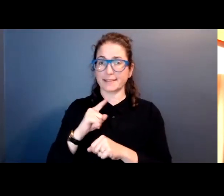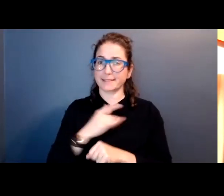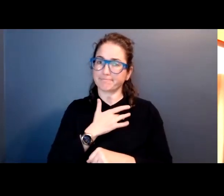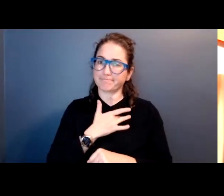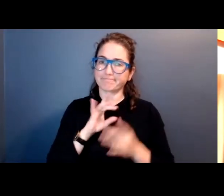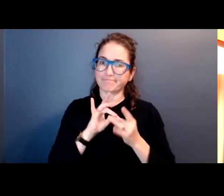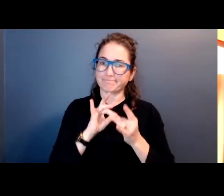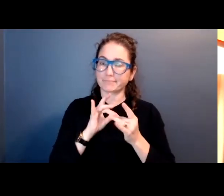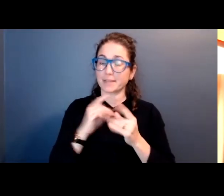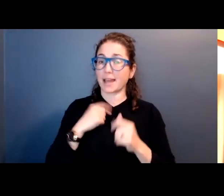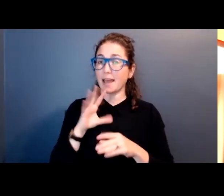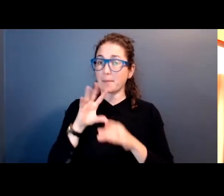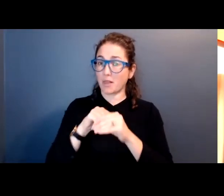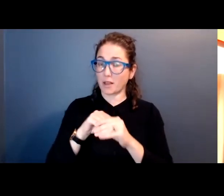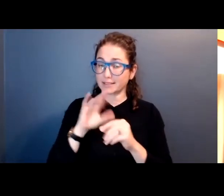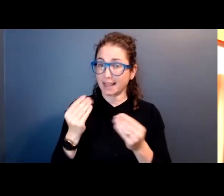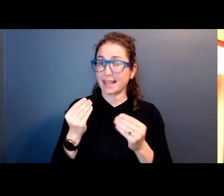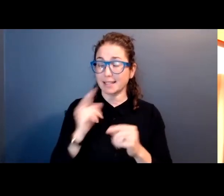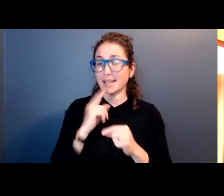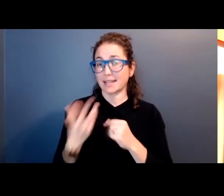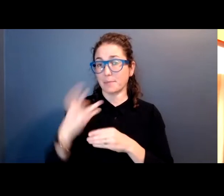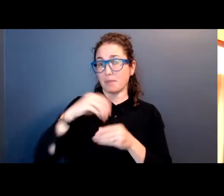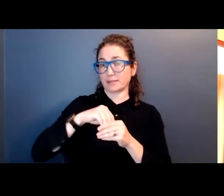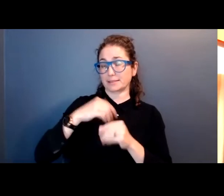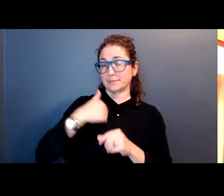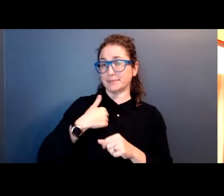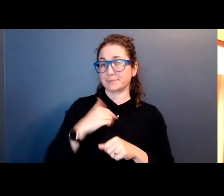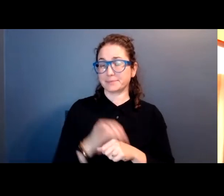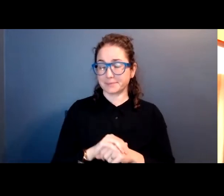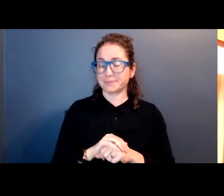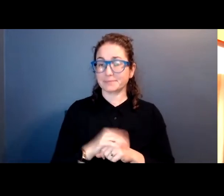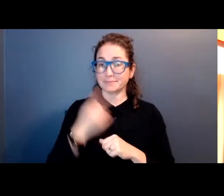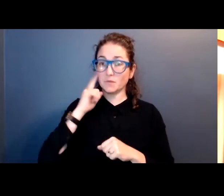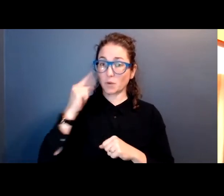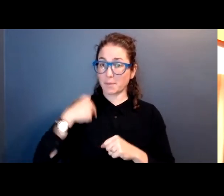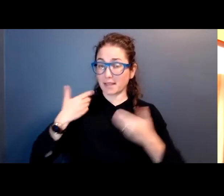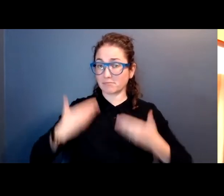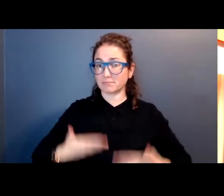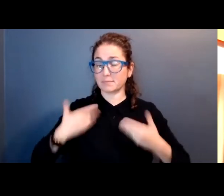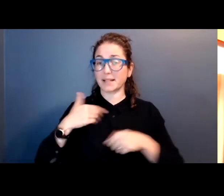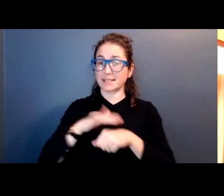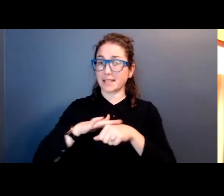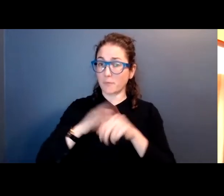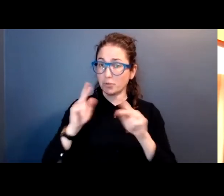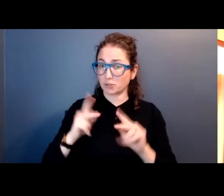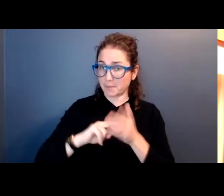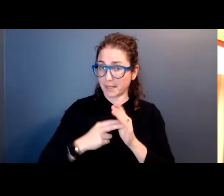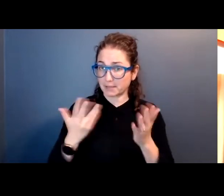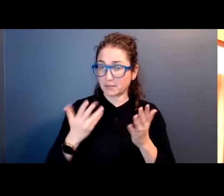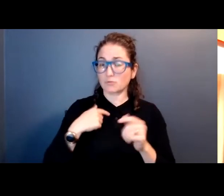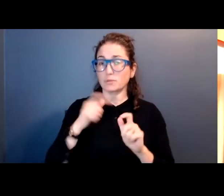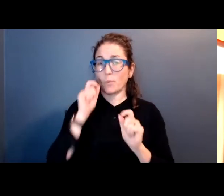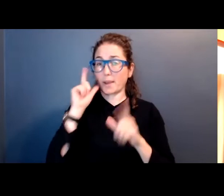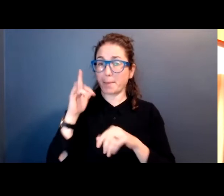I belong to it, and it belongs to me. To me, being Native means waking up